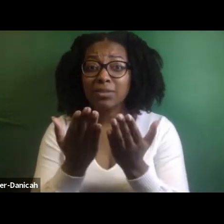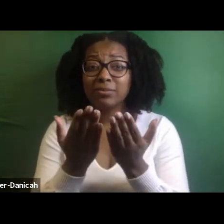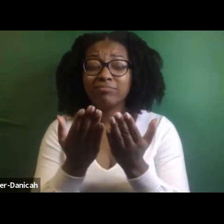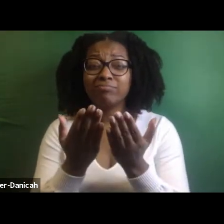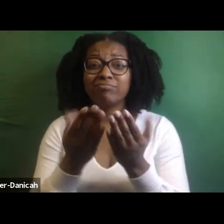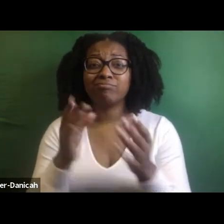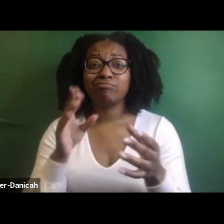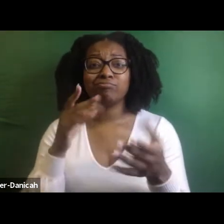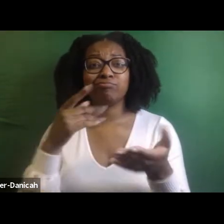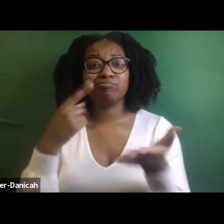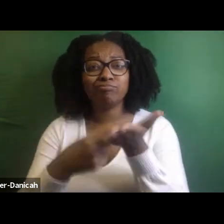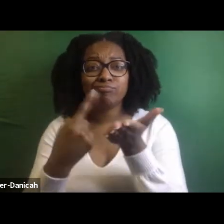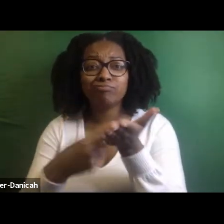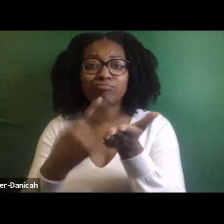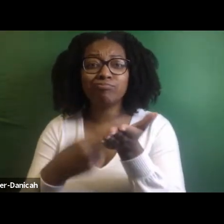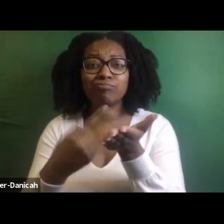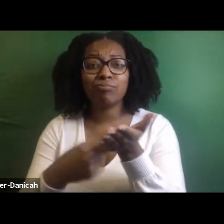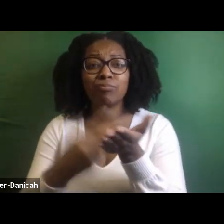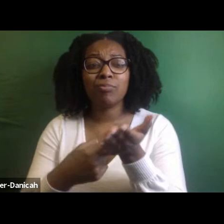artist's life.